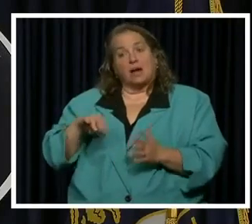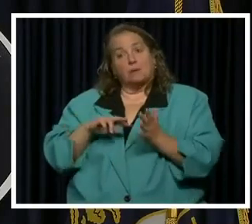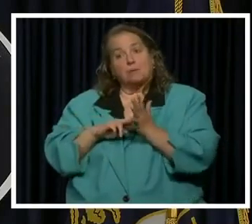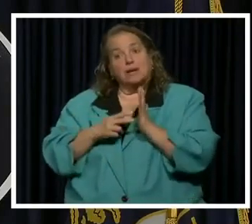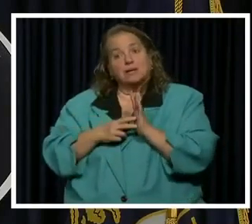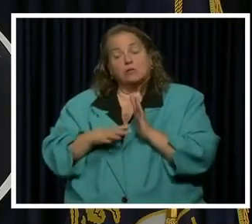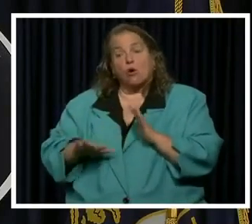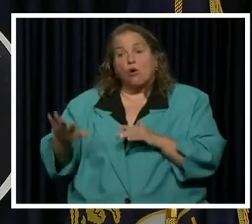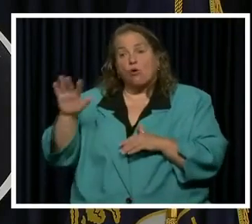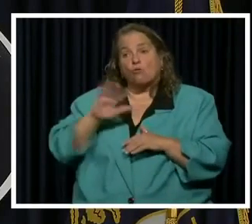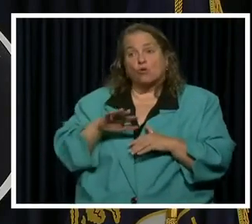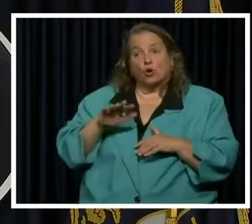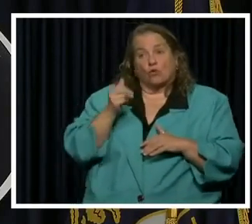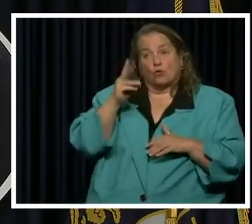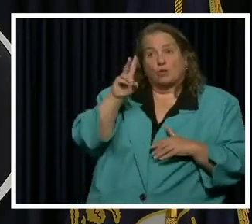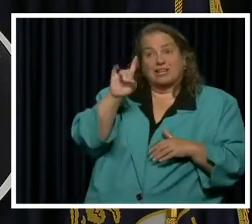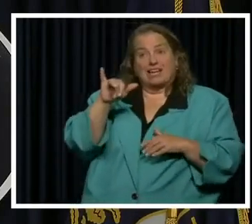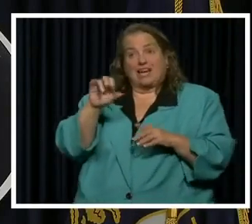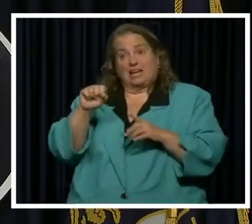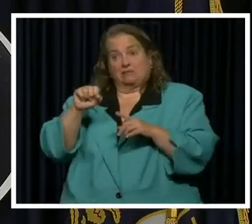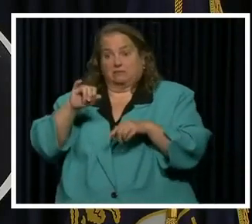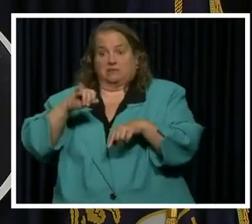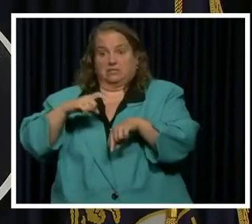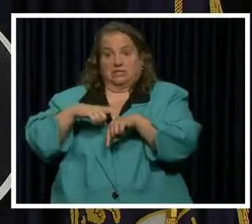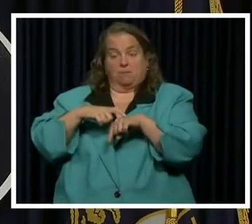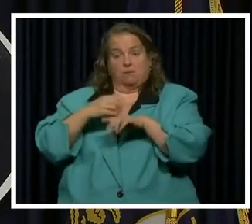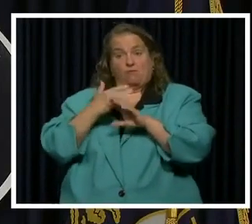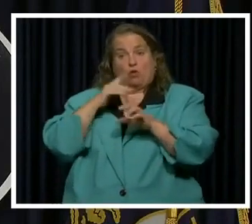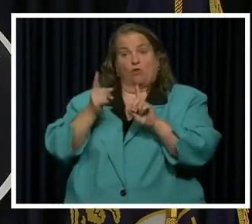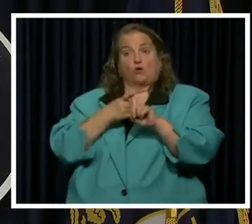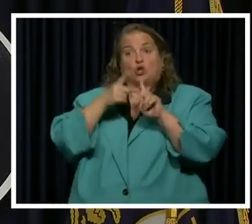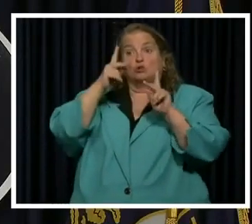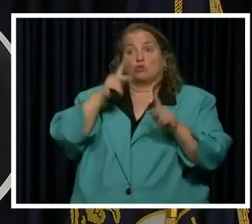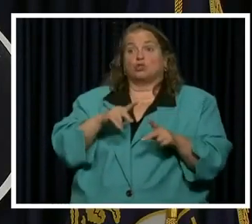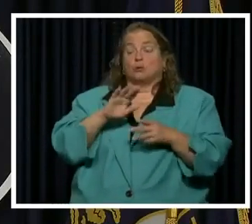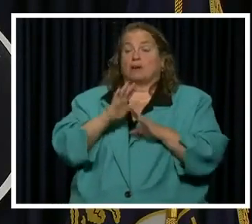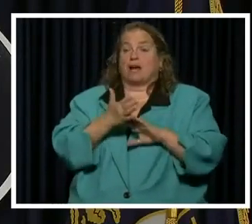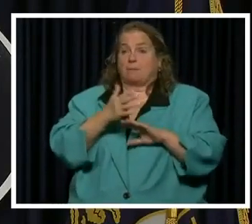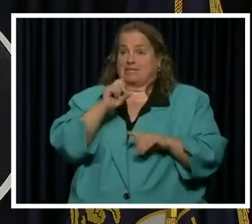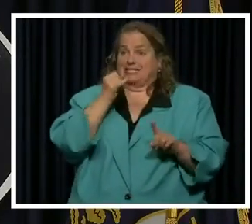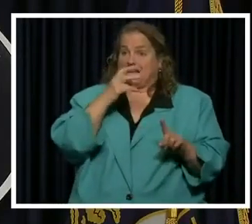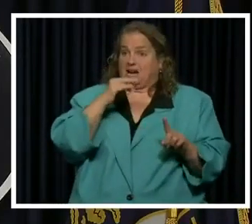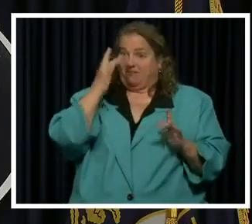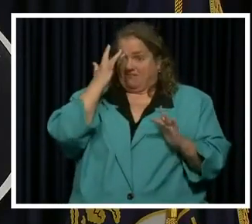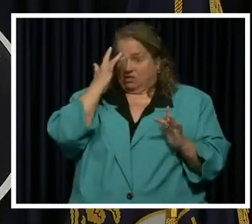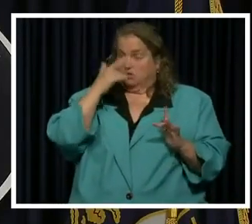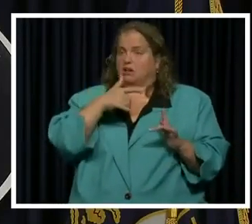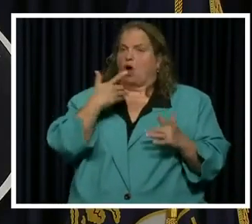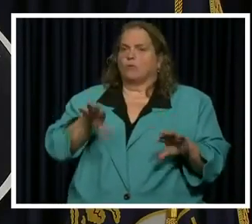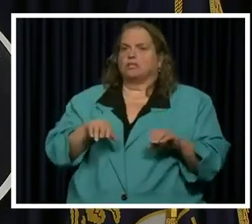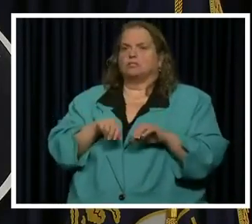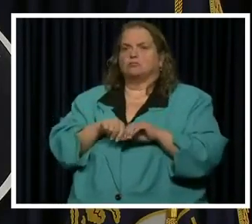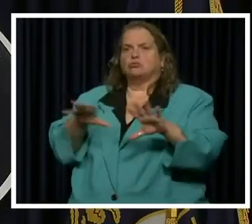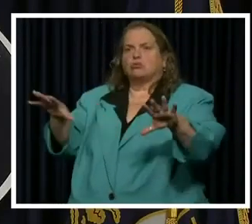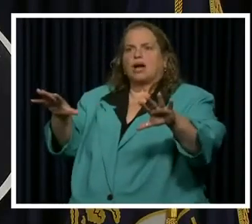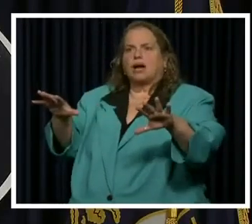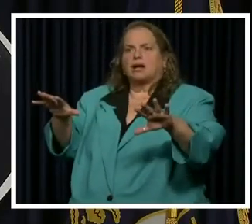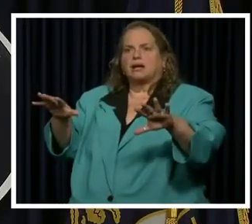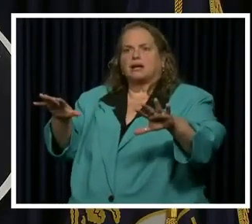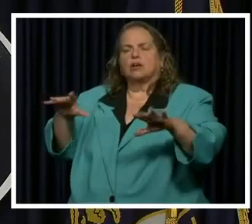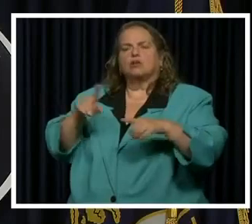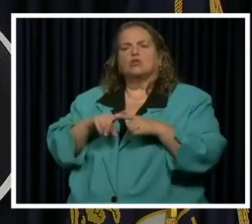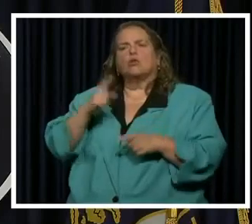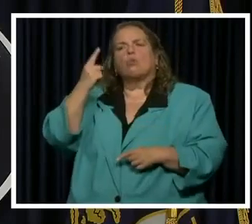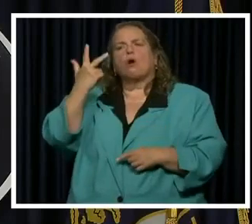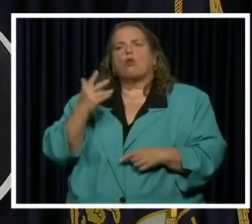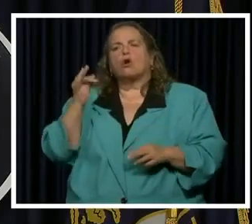over a few day period before the first individual developed signs of infection, spread the infection to at least one third of